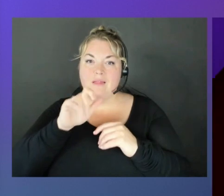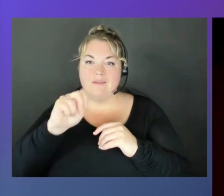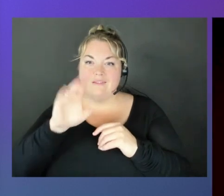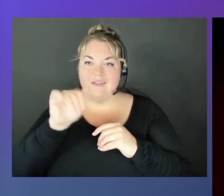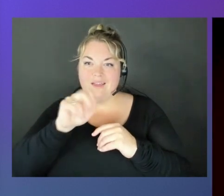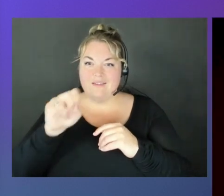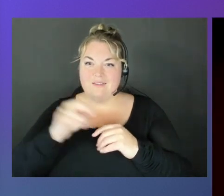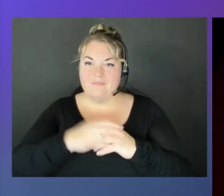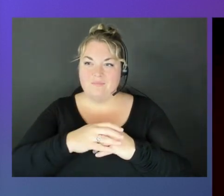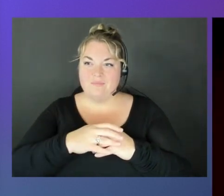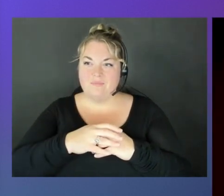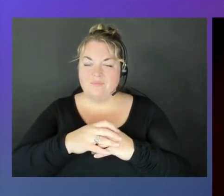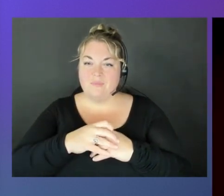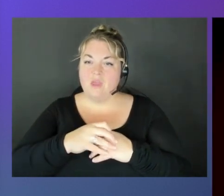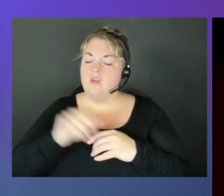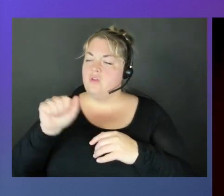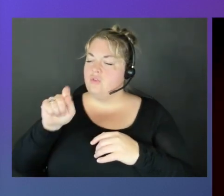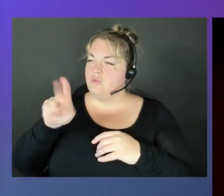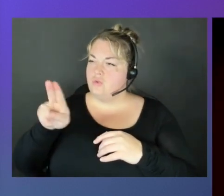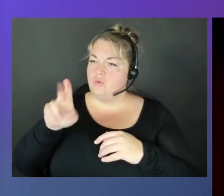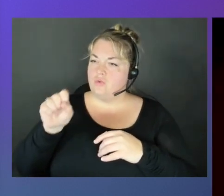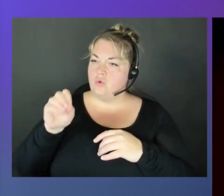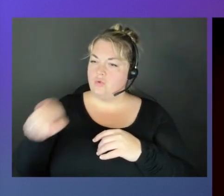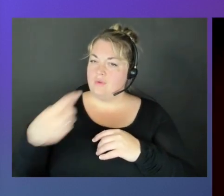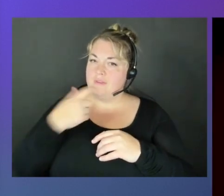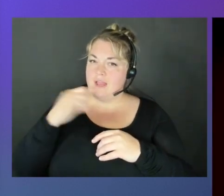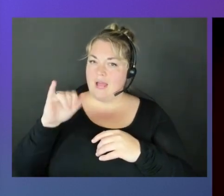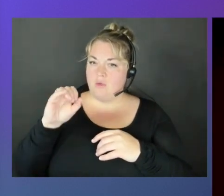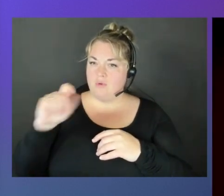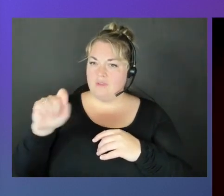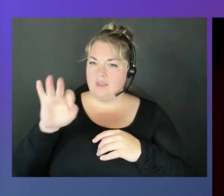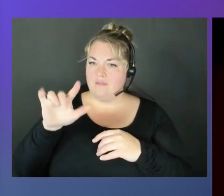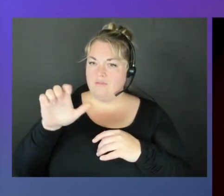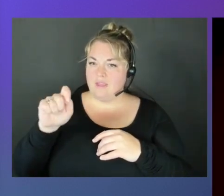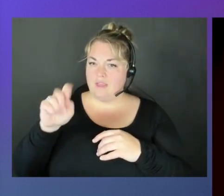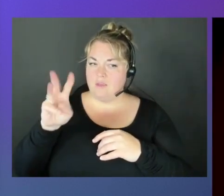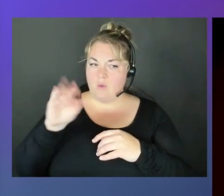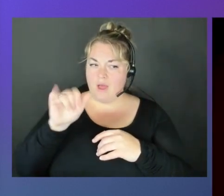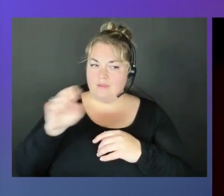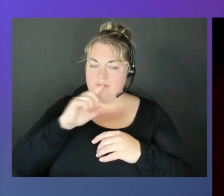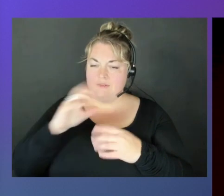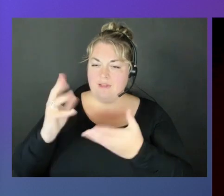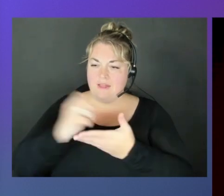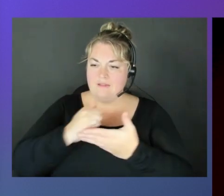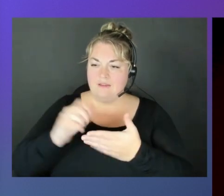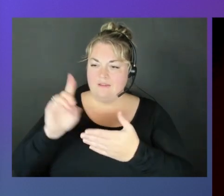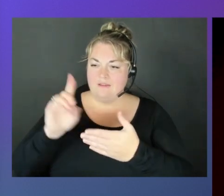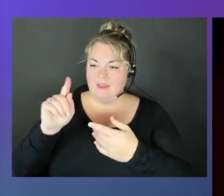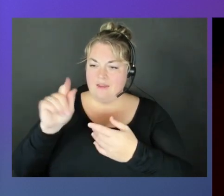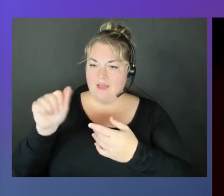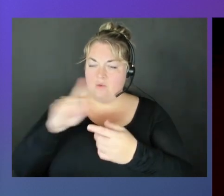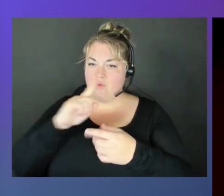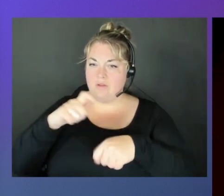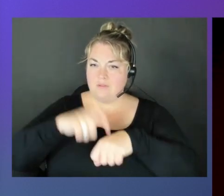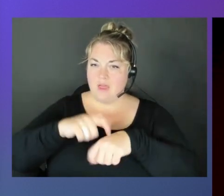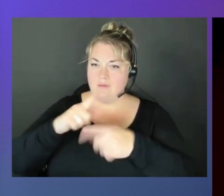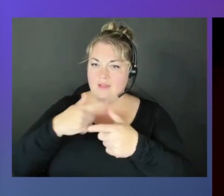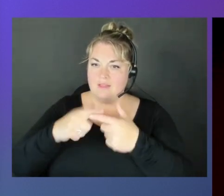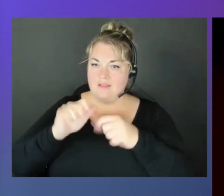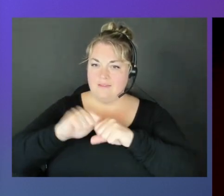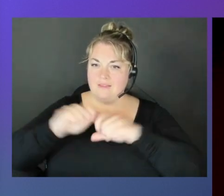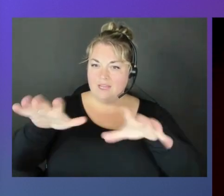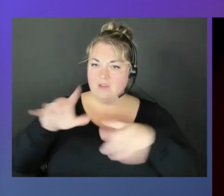Stu, so you said IoT FleetWise is collecting data in real time and sending to AWS cloud.